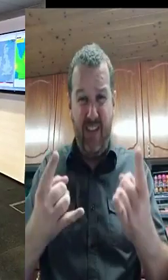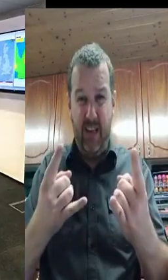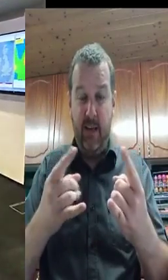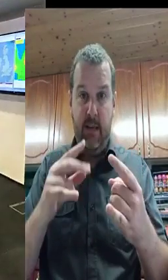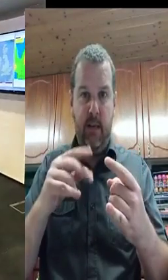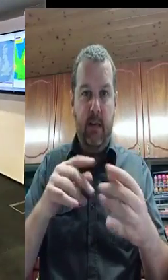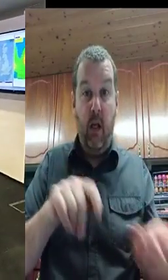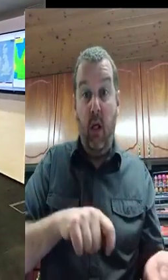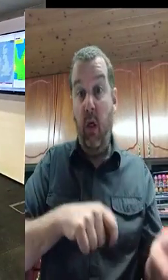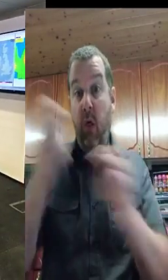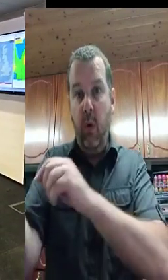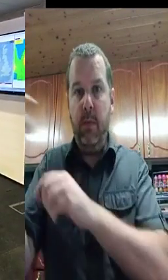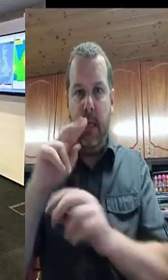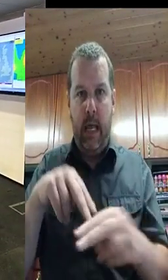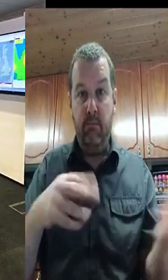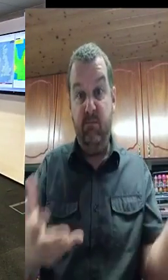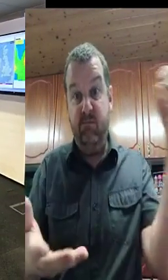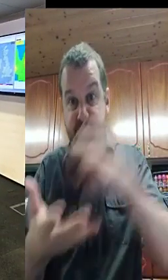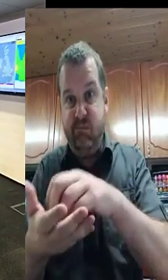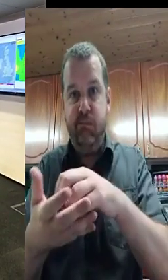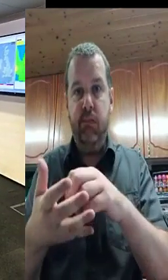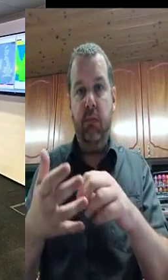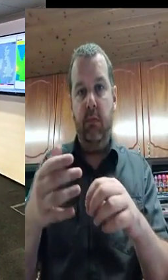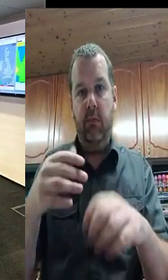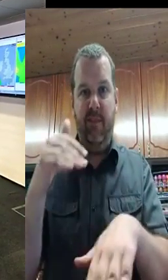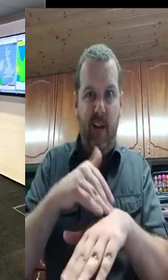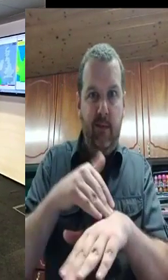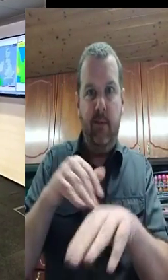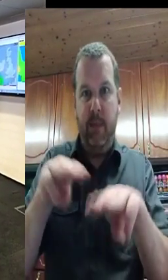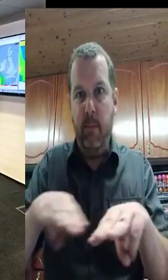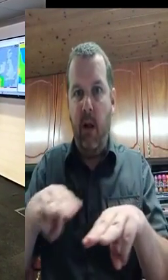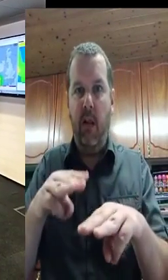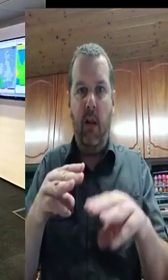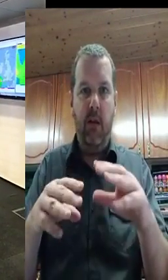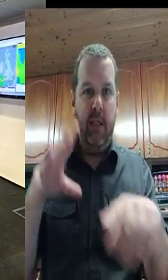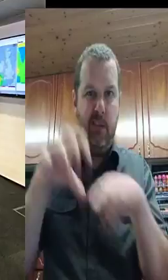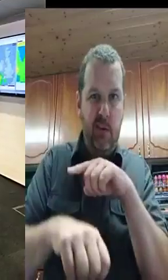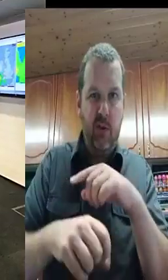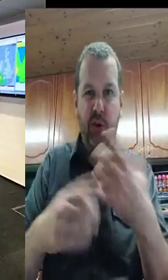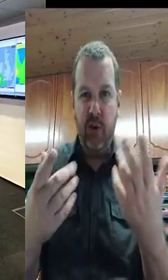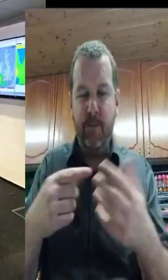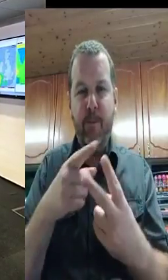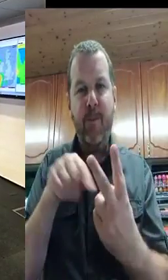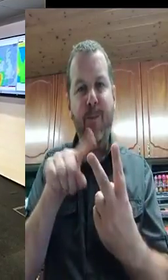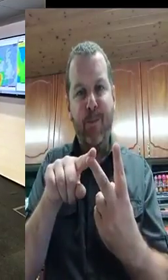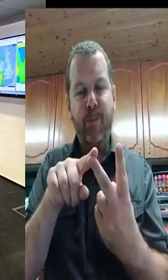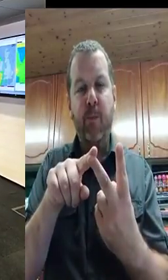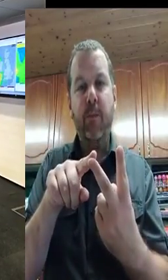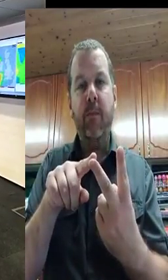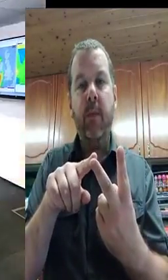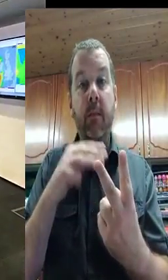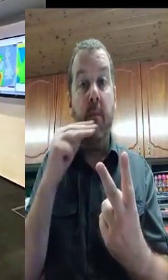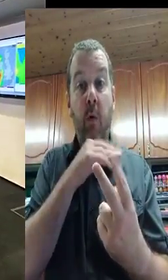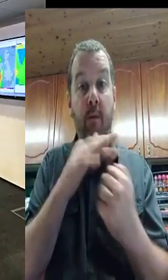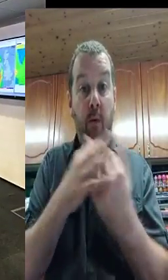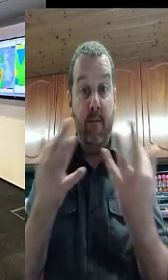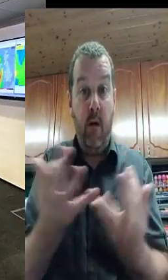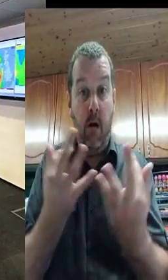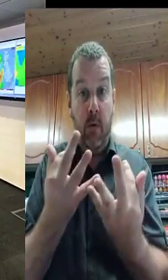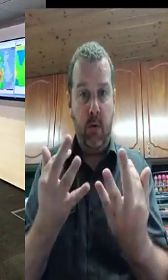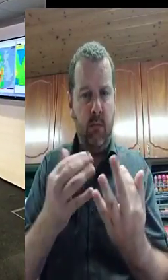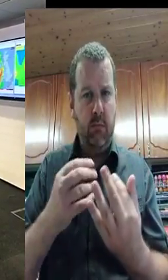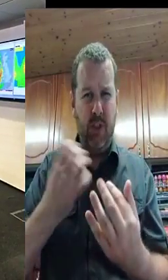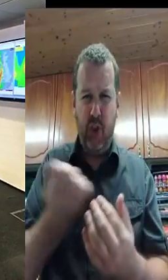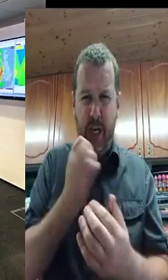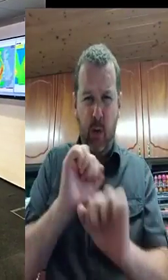They've been tasked with filling sandbags as a contingency measure in the event of localised flooding, and that effort will continue into today. In